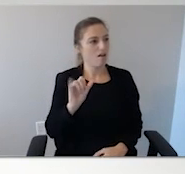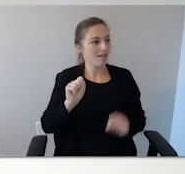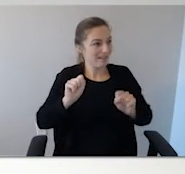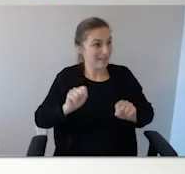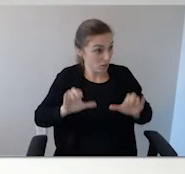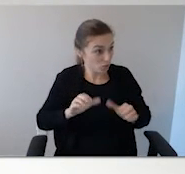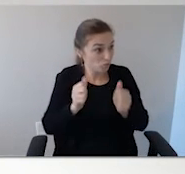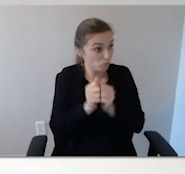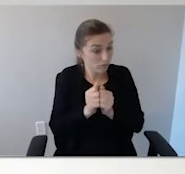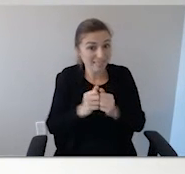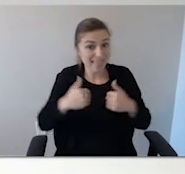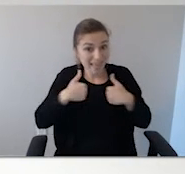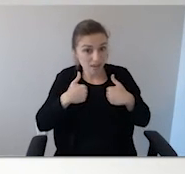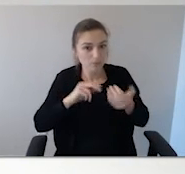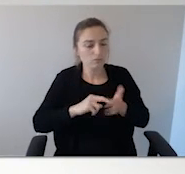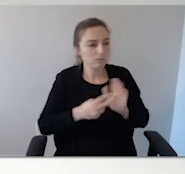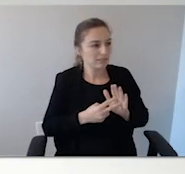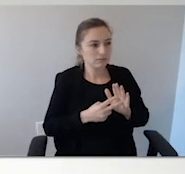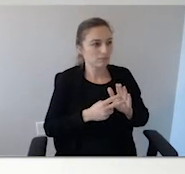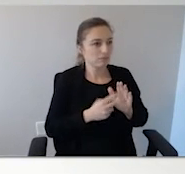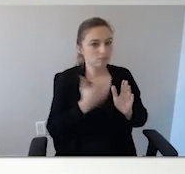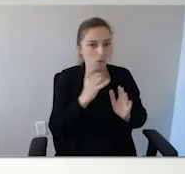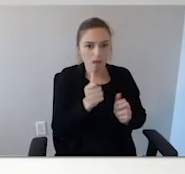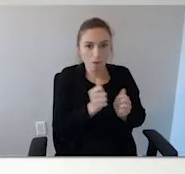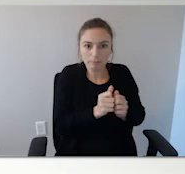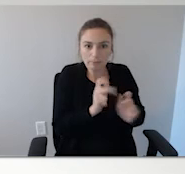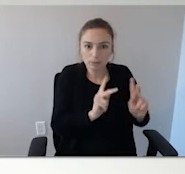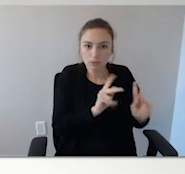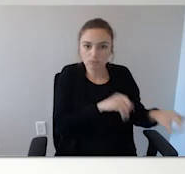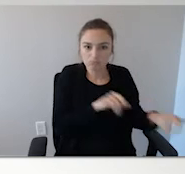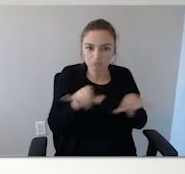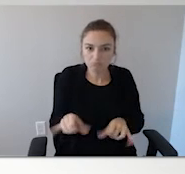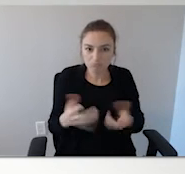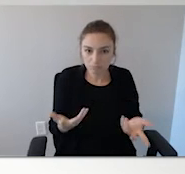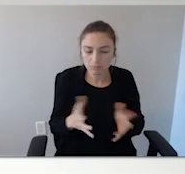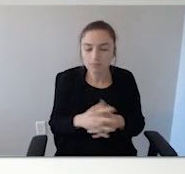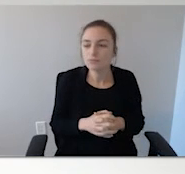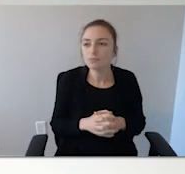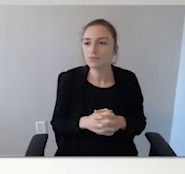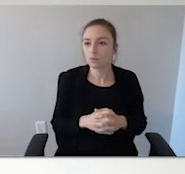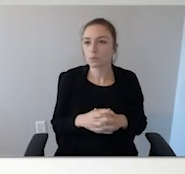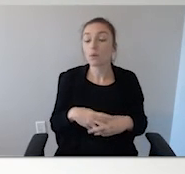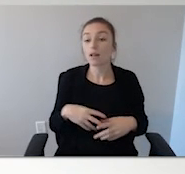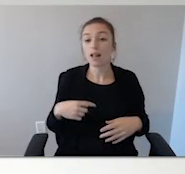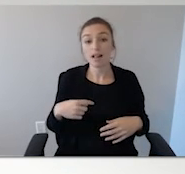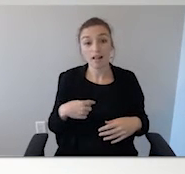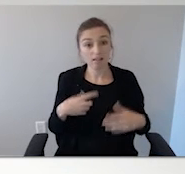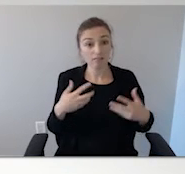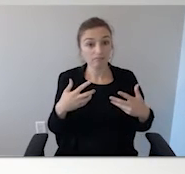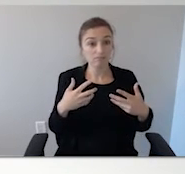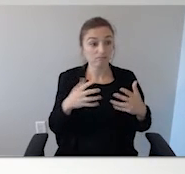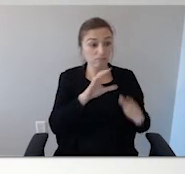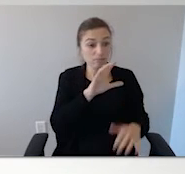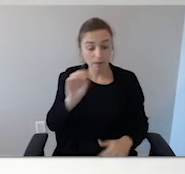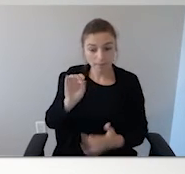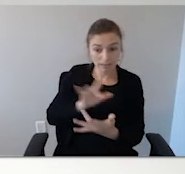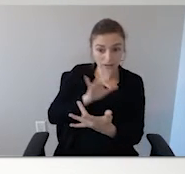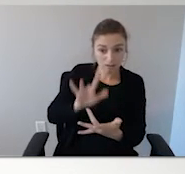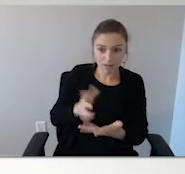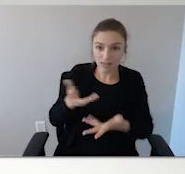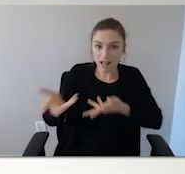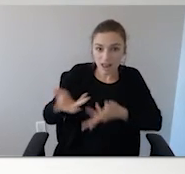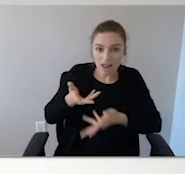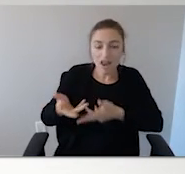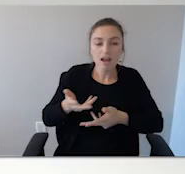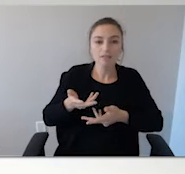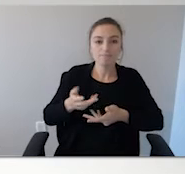wildlife, why can't we do it with people? So I was able to contact a company, get them to work with